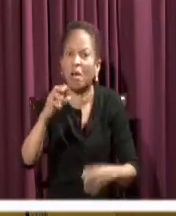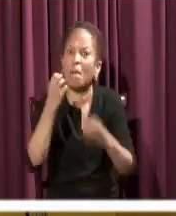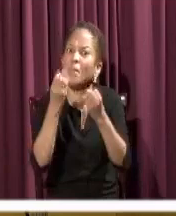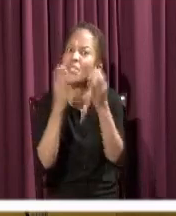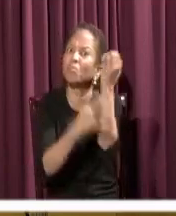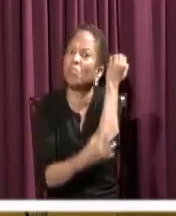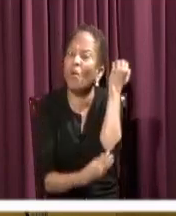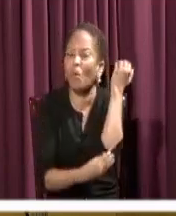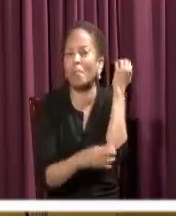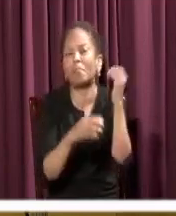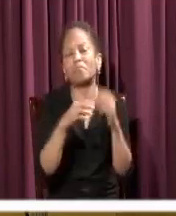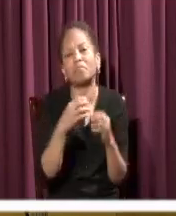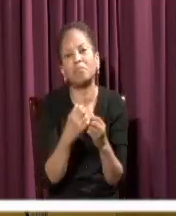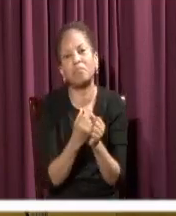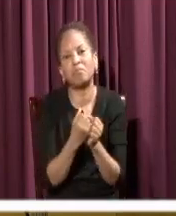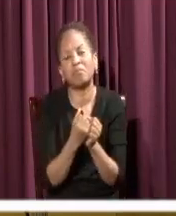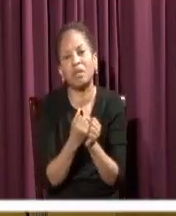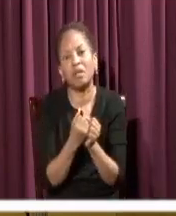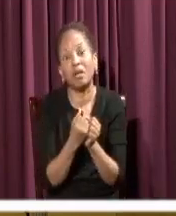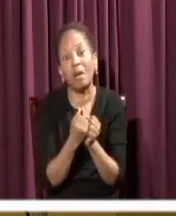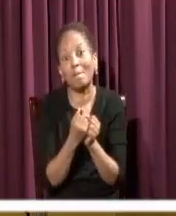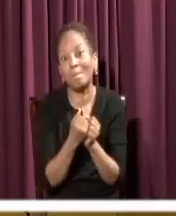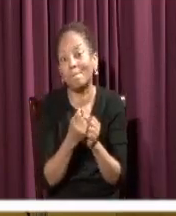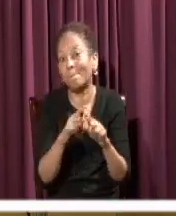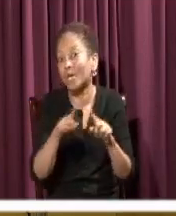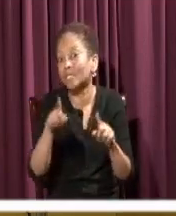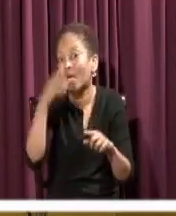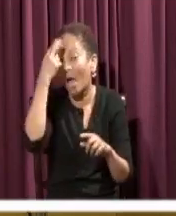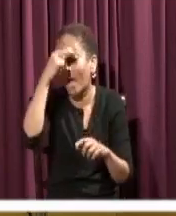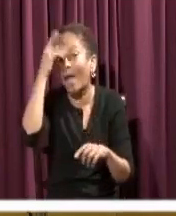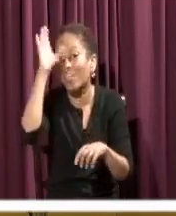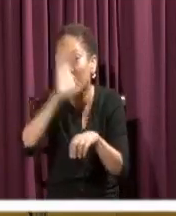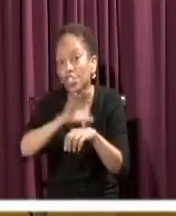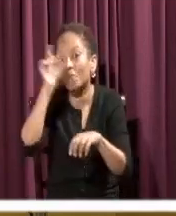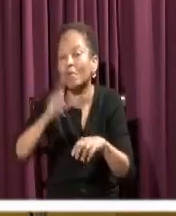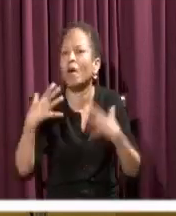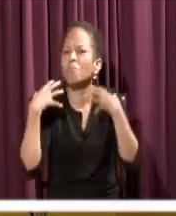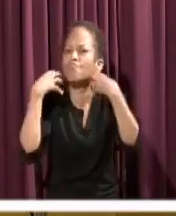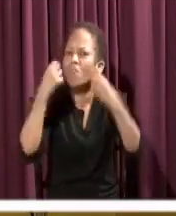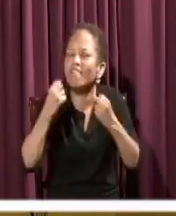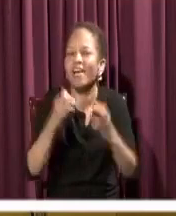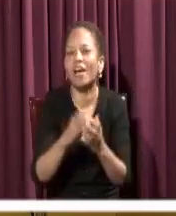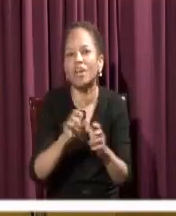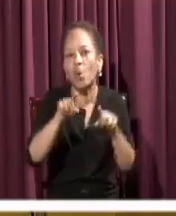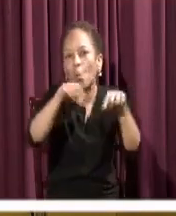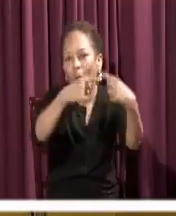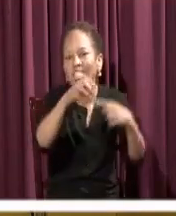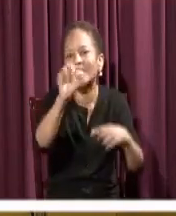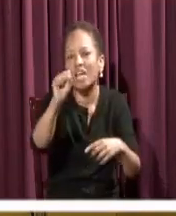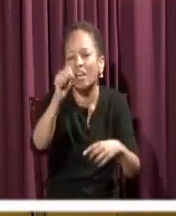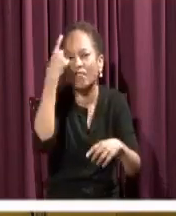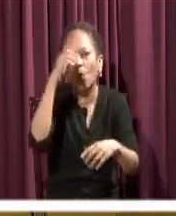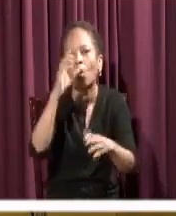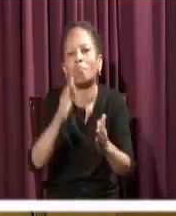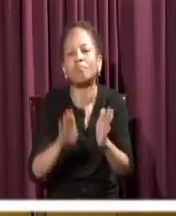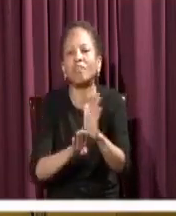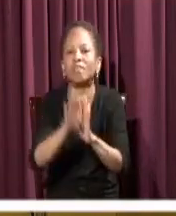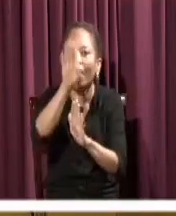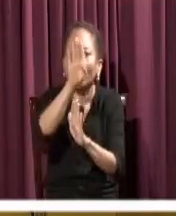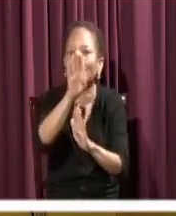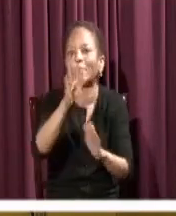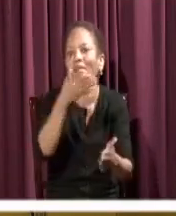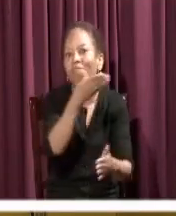And in your church, your domestic church, your family, Jesus is going to show you clearly the ways he wants you to walk on water.